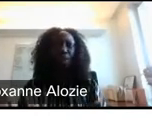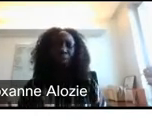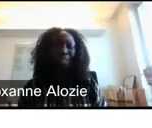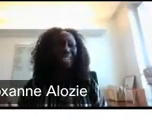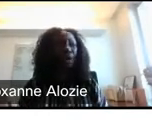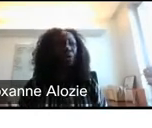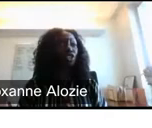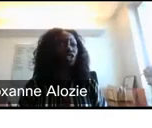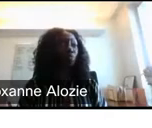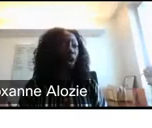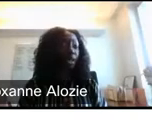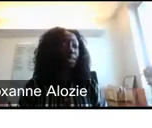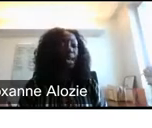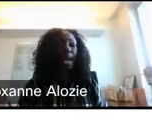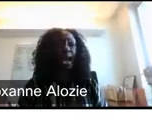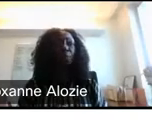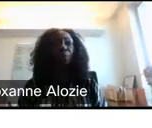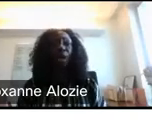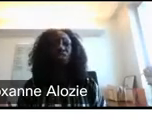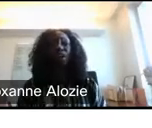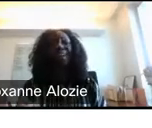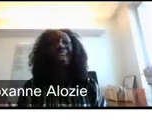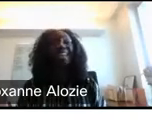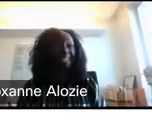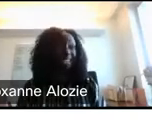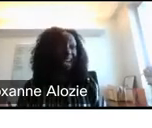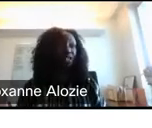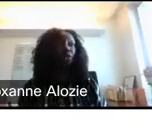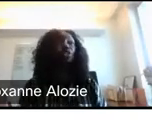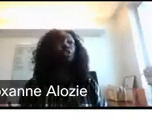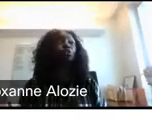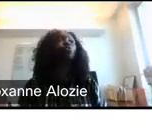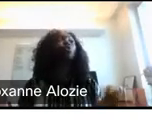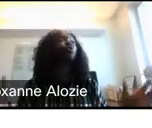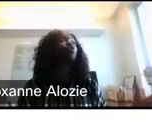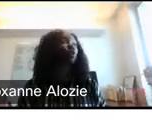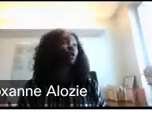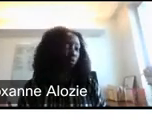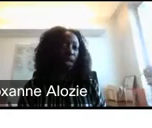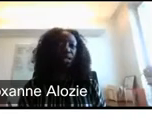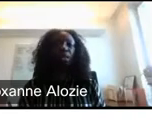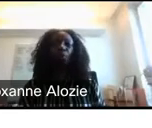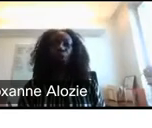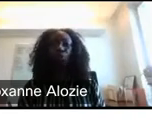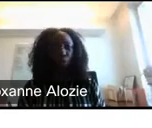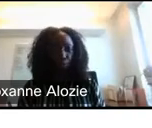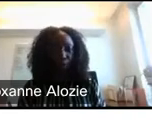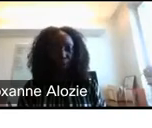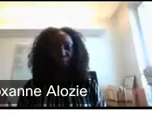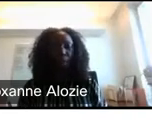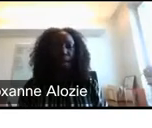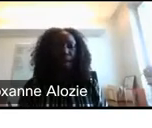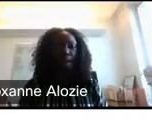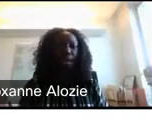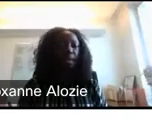Please note, because equity is a new product, equity projects of any size is going to go through the most rigorous process and will go to the